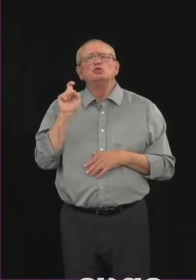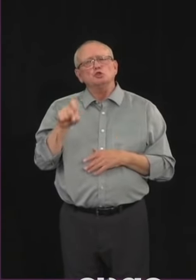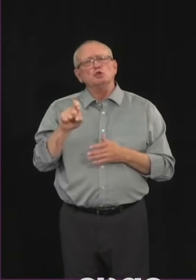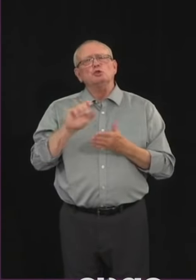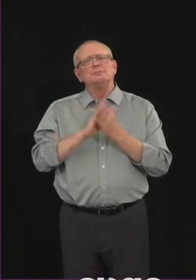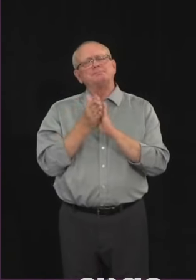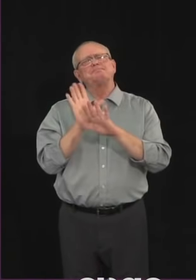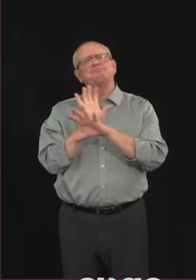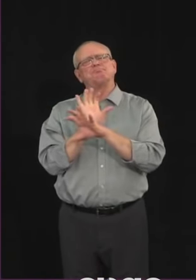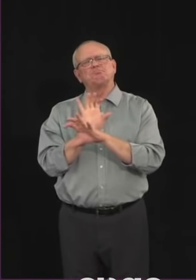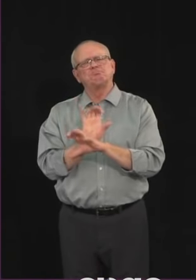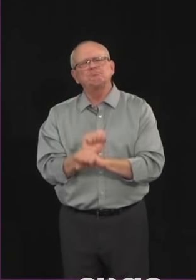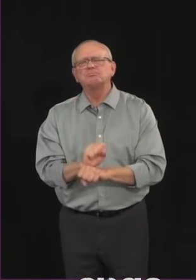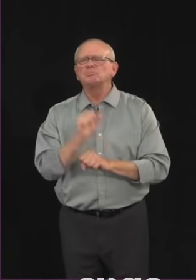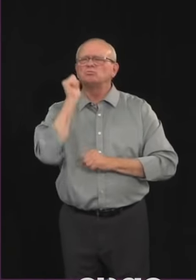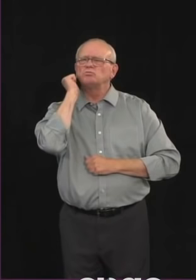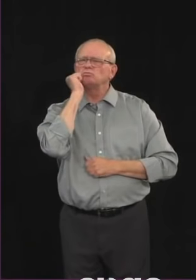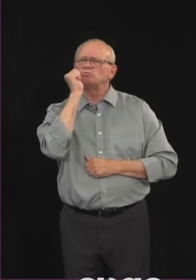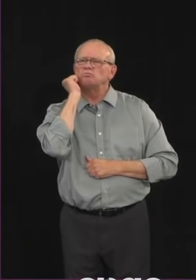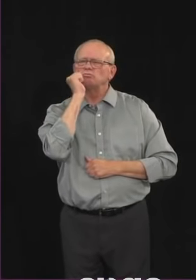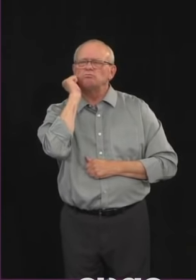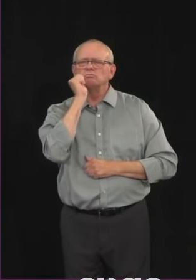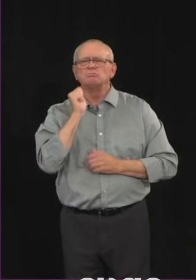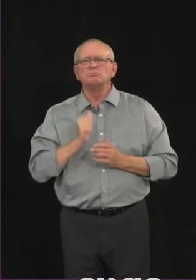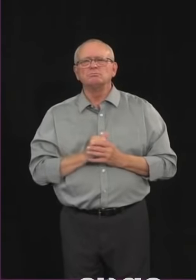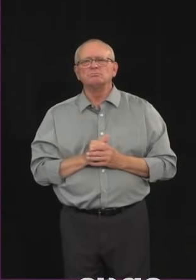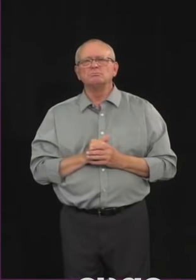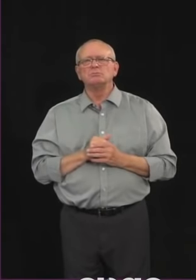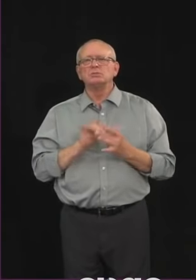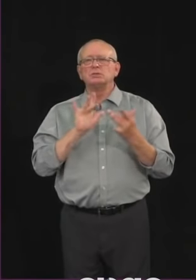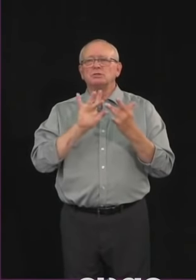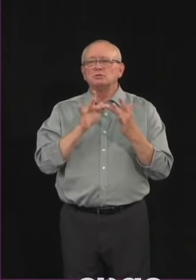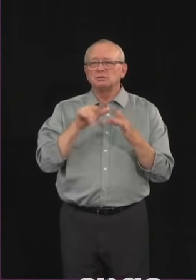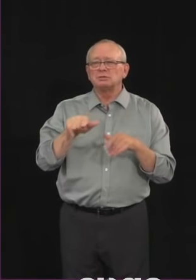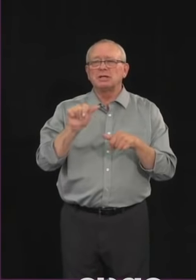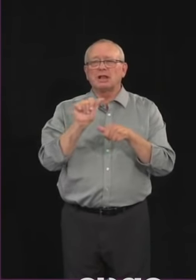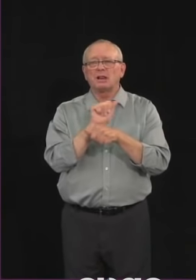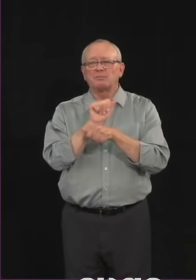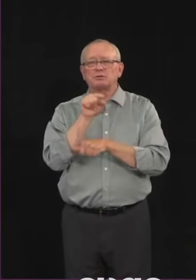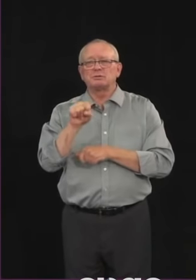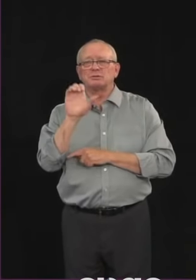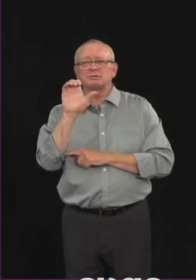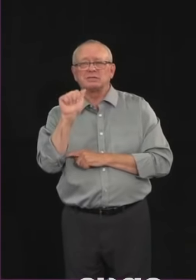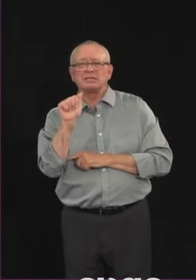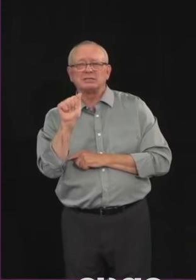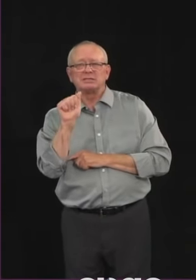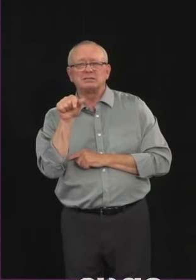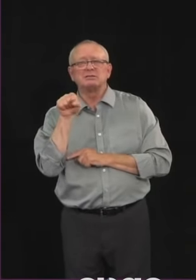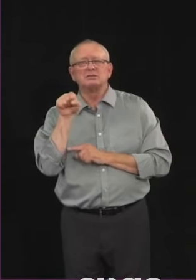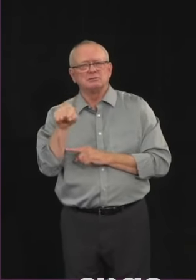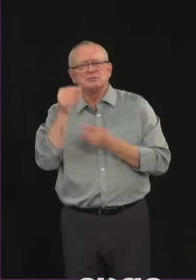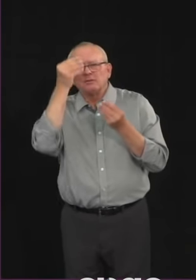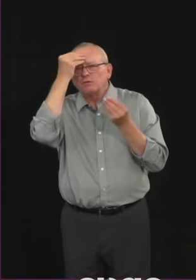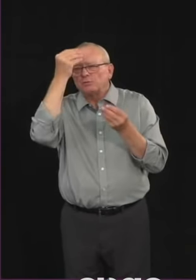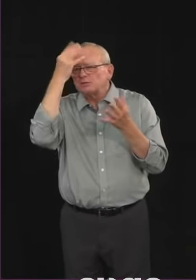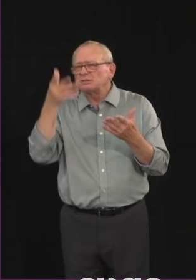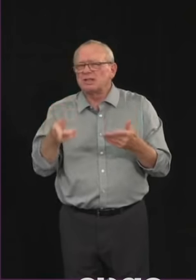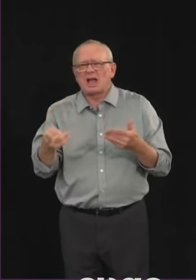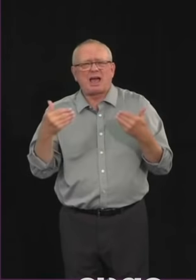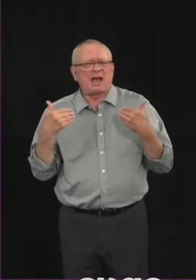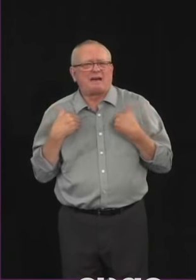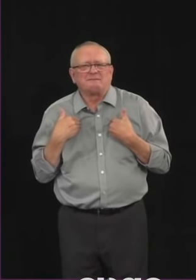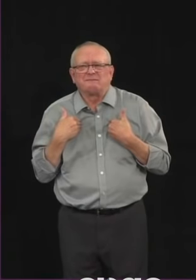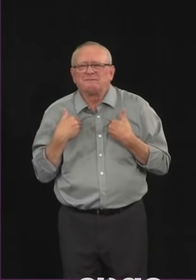There is detailed information available on Alberta.ca to help anyone with questions about how to use and wear masks